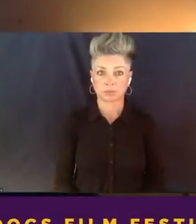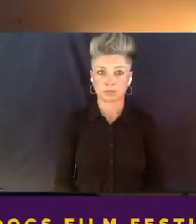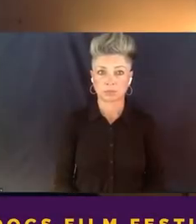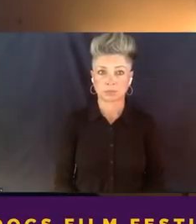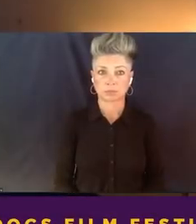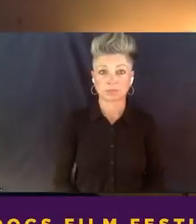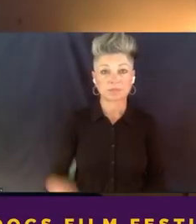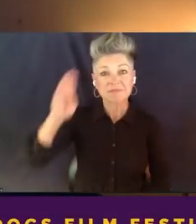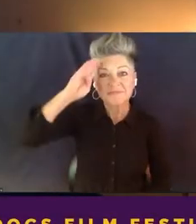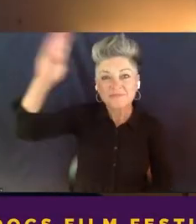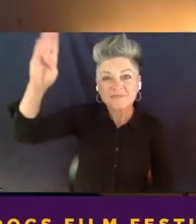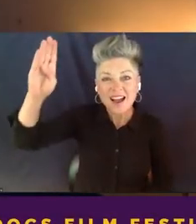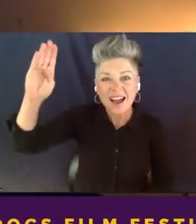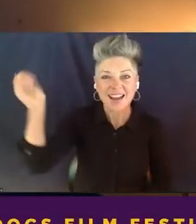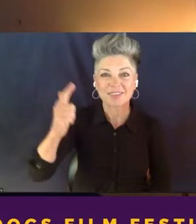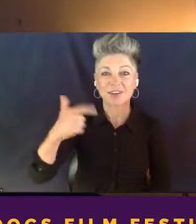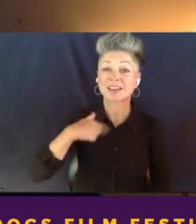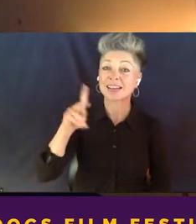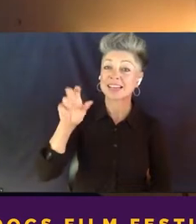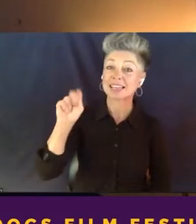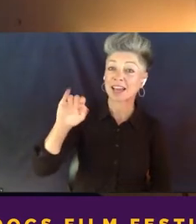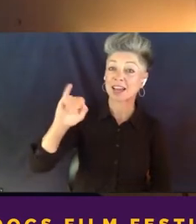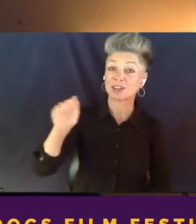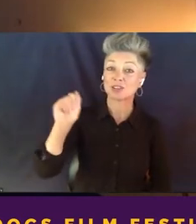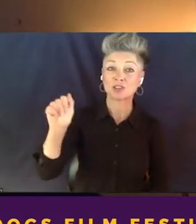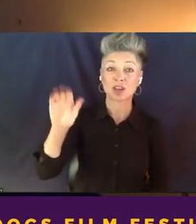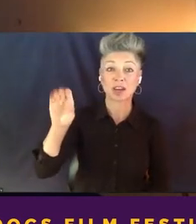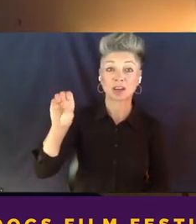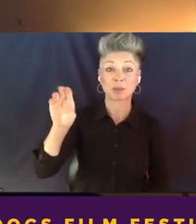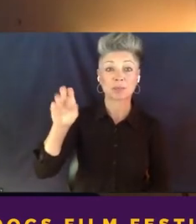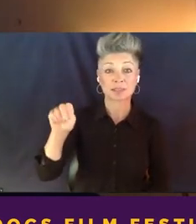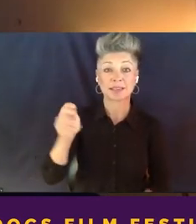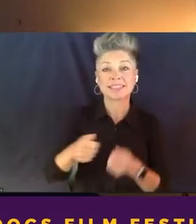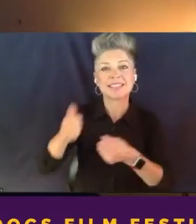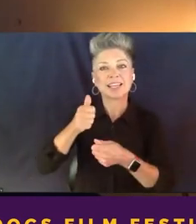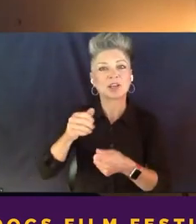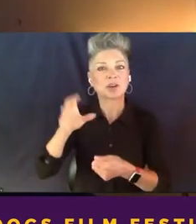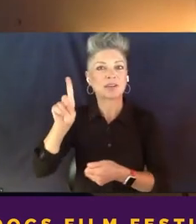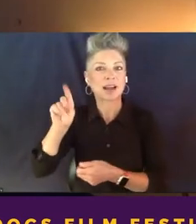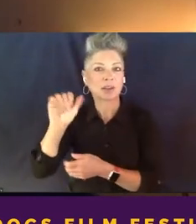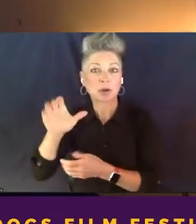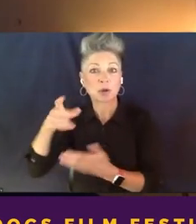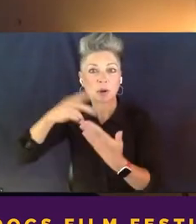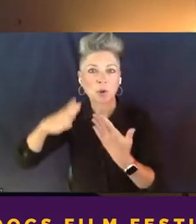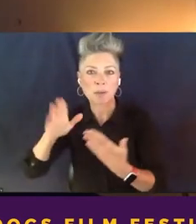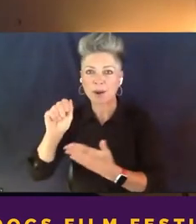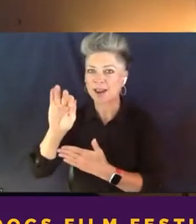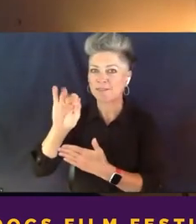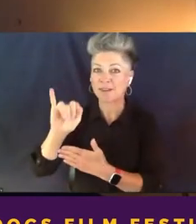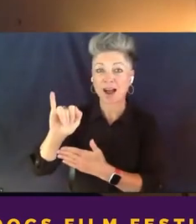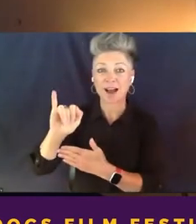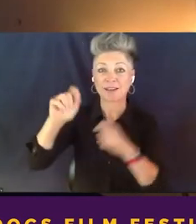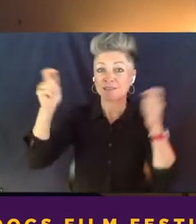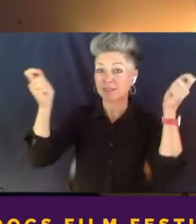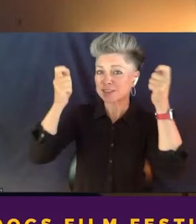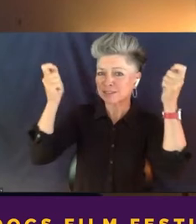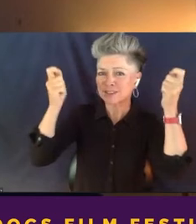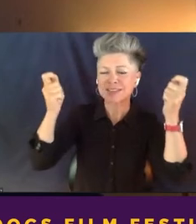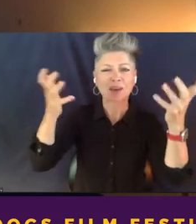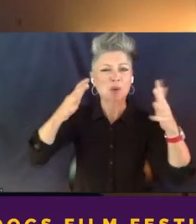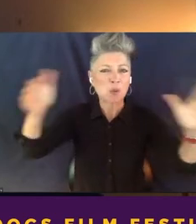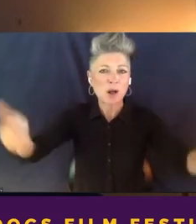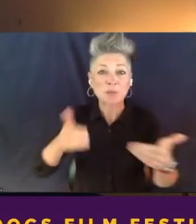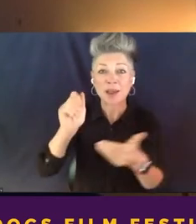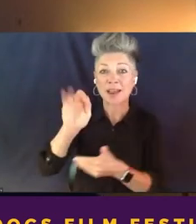Hi everyone, I'm Ken Jacobson, Senior Documentary Programmer, AFI Festivals, and I want to welcome you to the AFI Docs